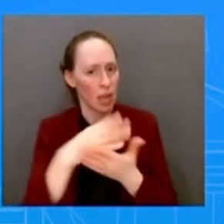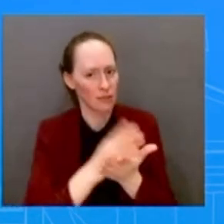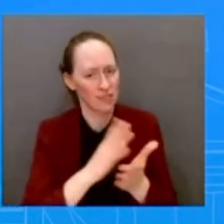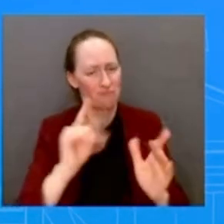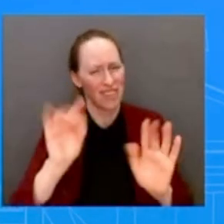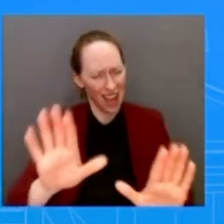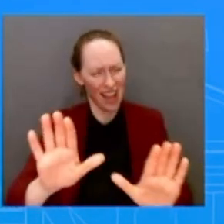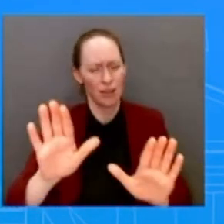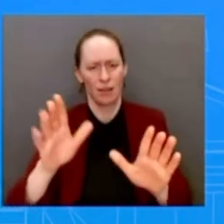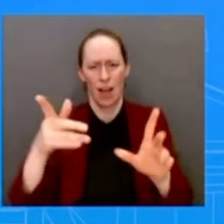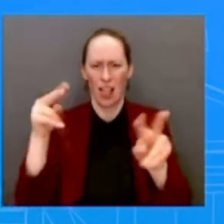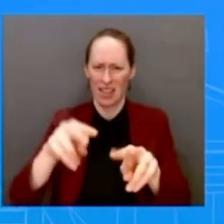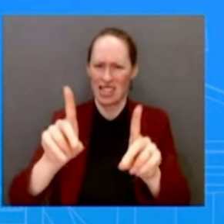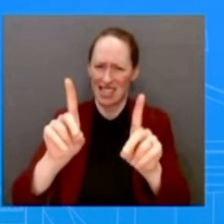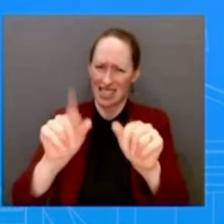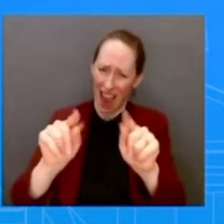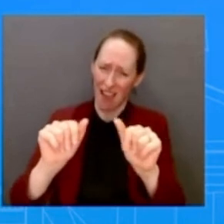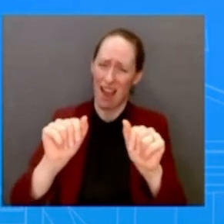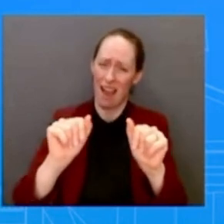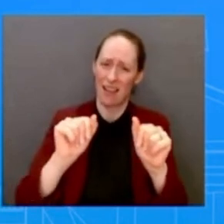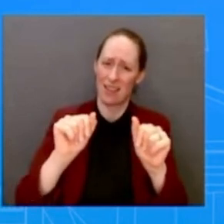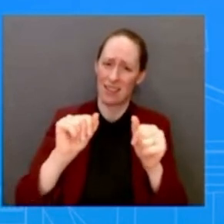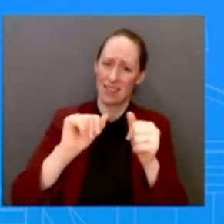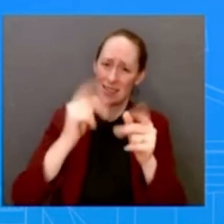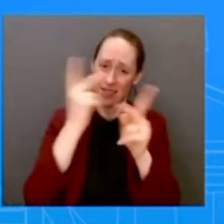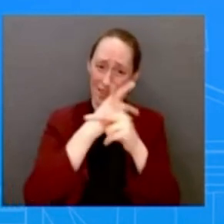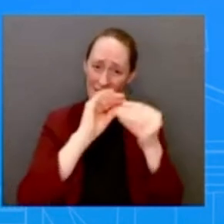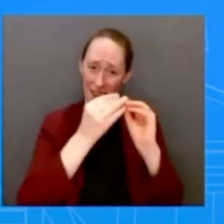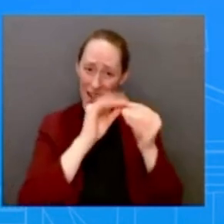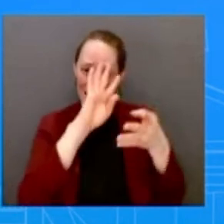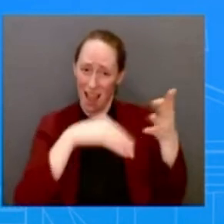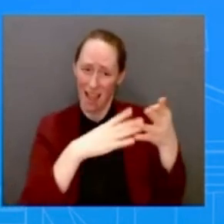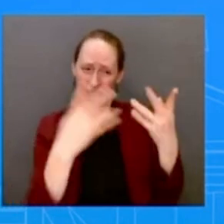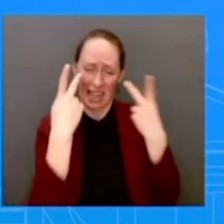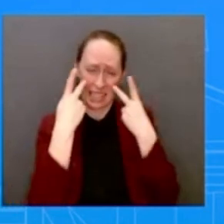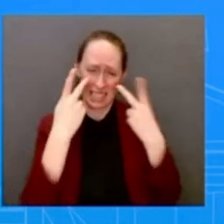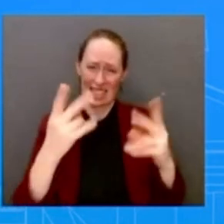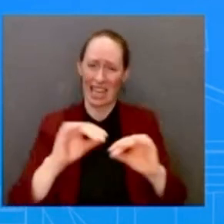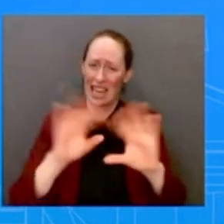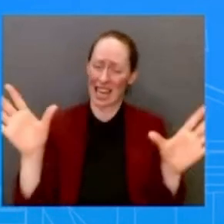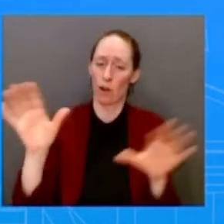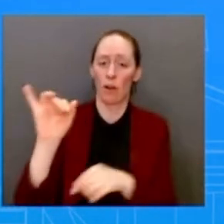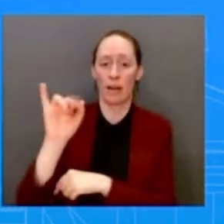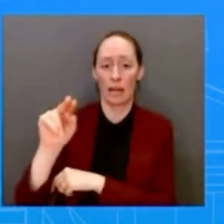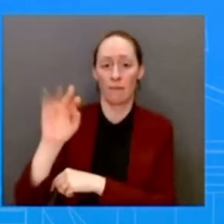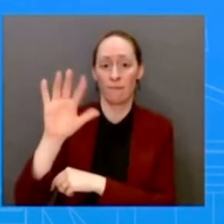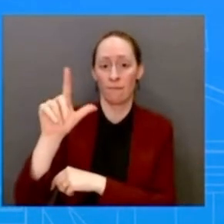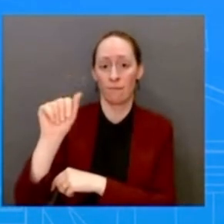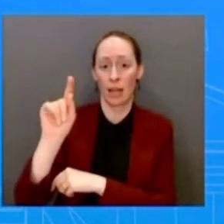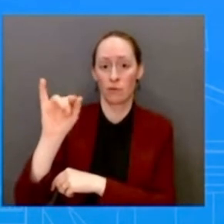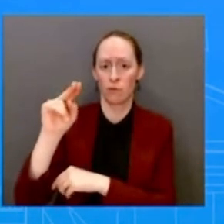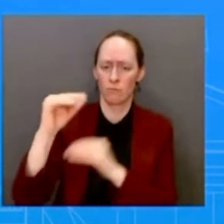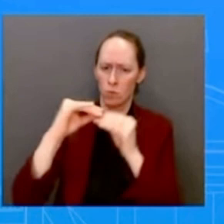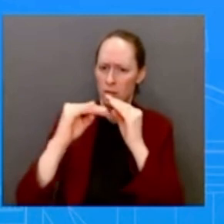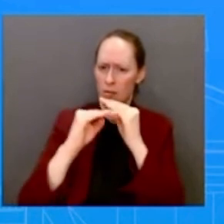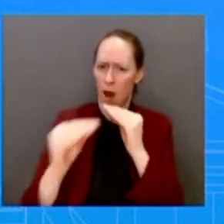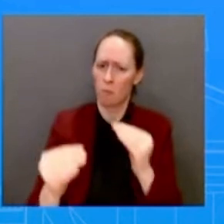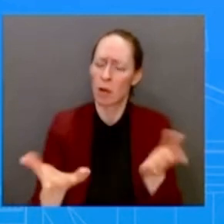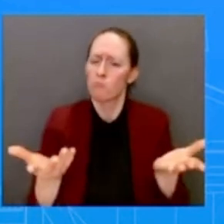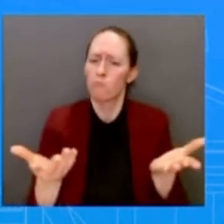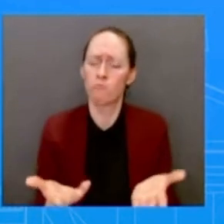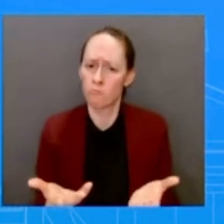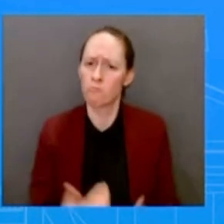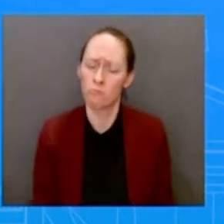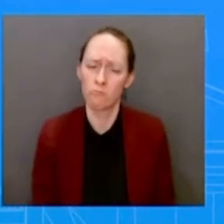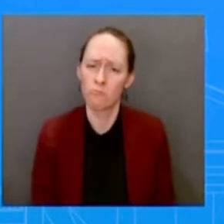moderating over the last six months. And we think that's important to speak to. And it's been, I would say, rather sticky. Well, and that's why we say